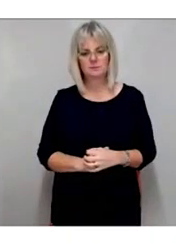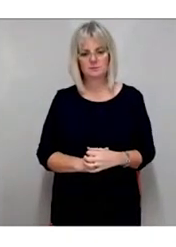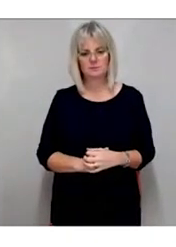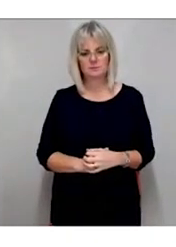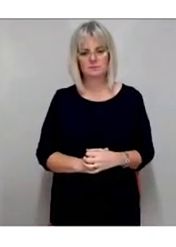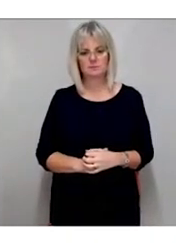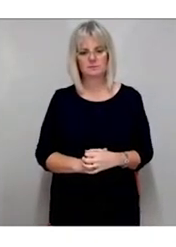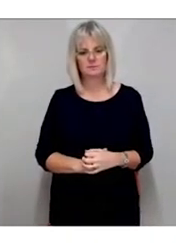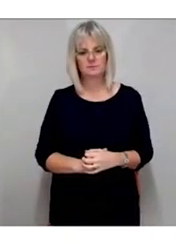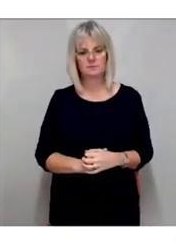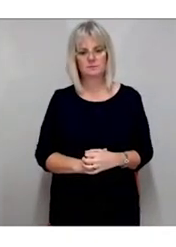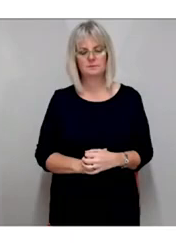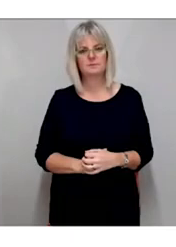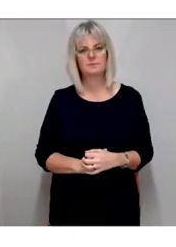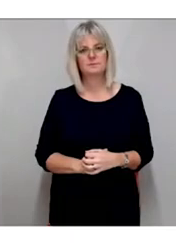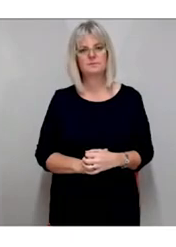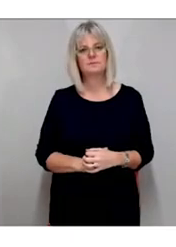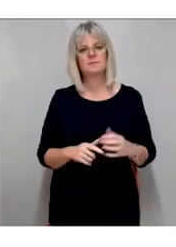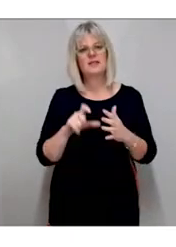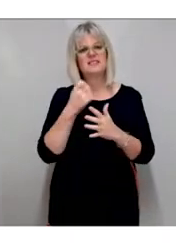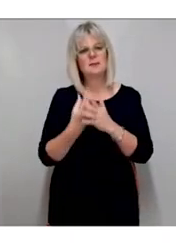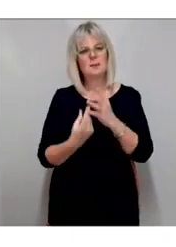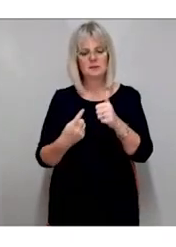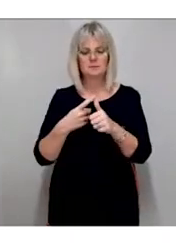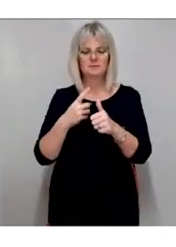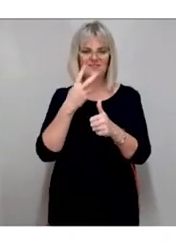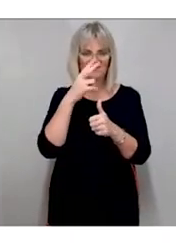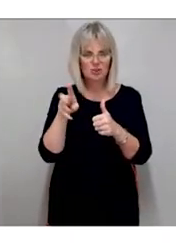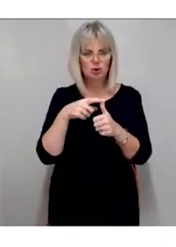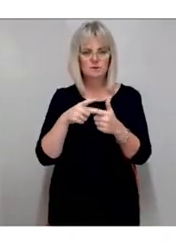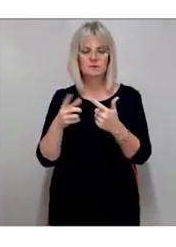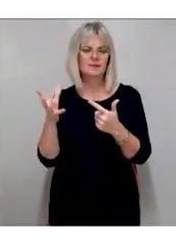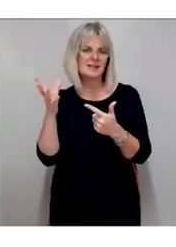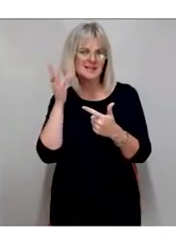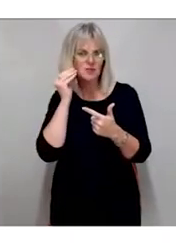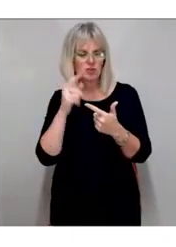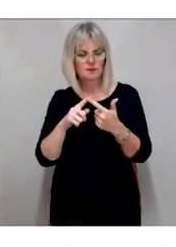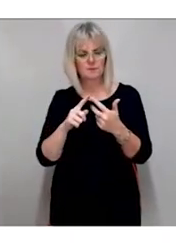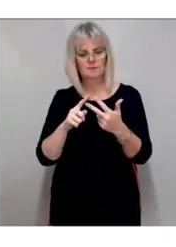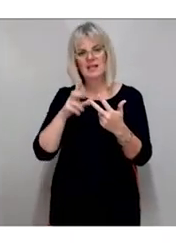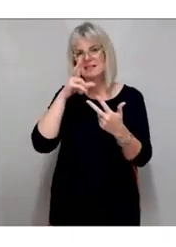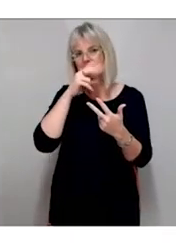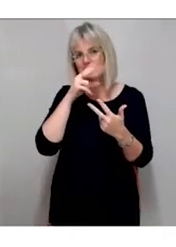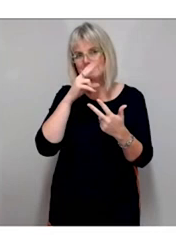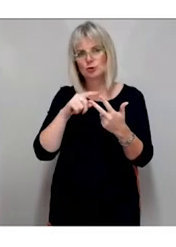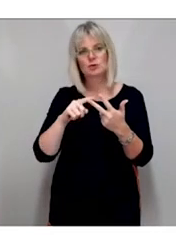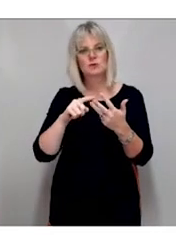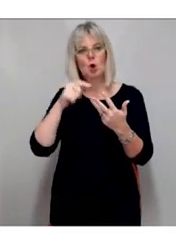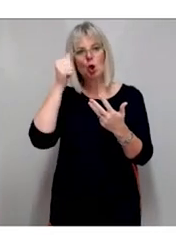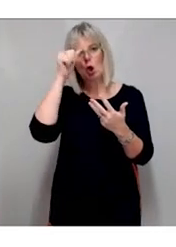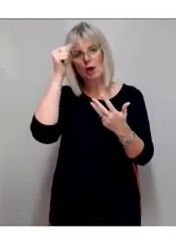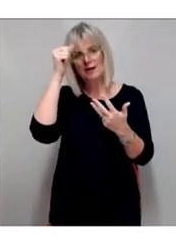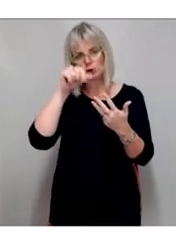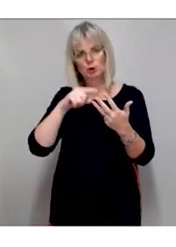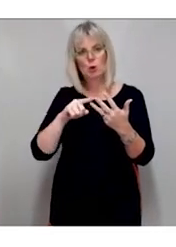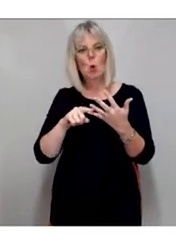Disabilities involving vision, hearing, speech, cognition or movement abilities can profoundly